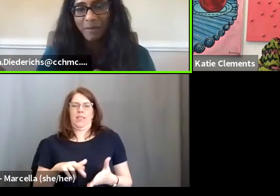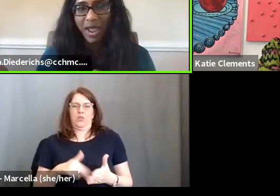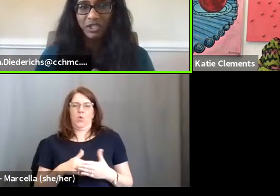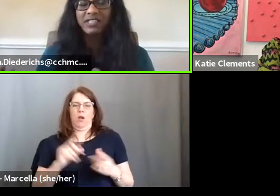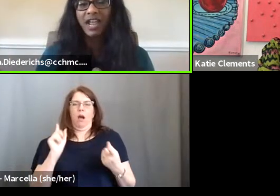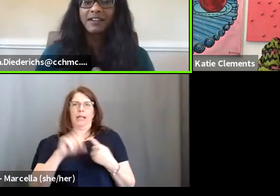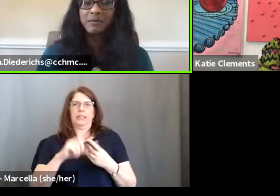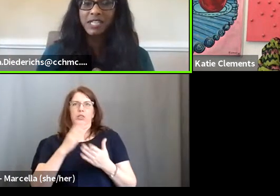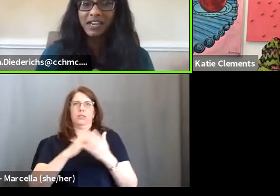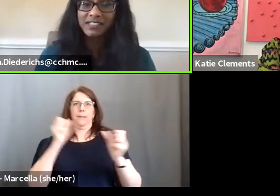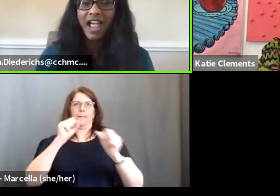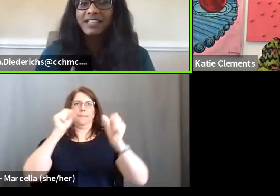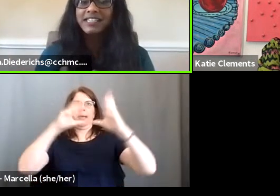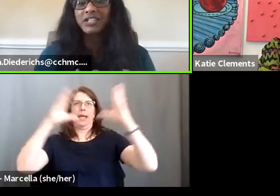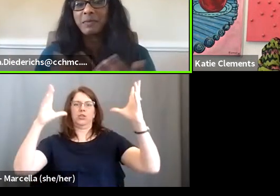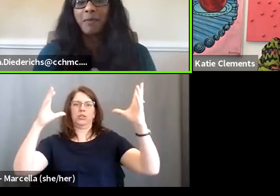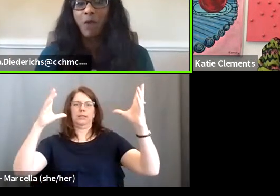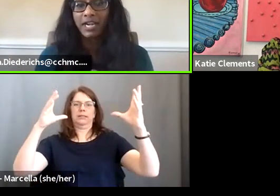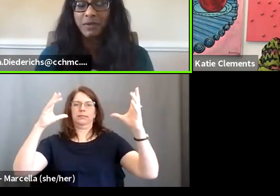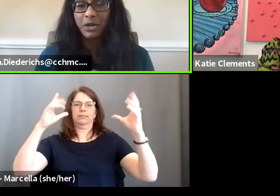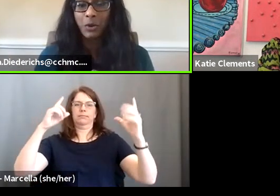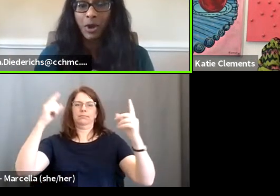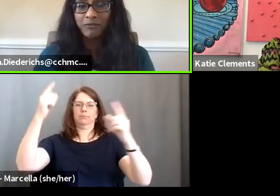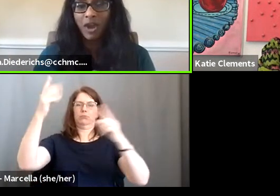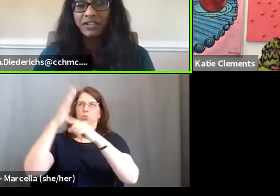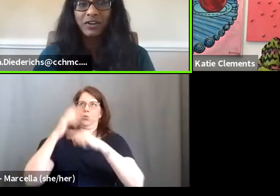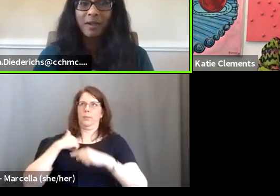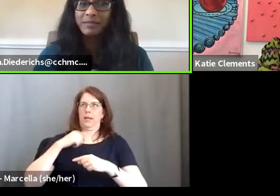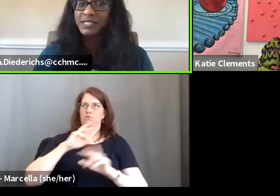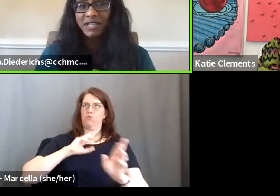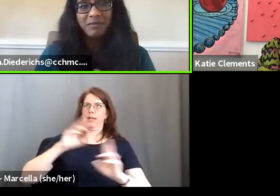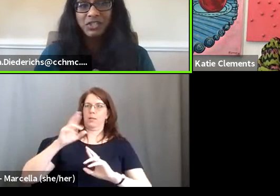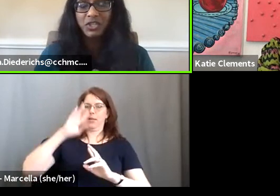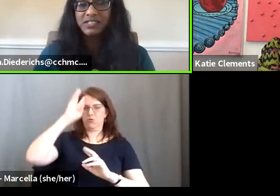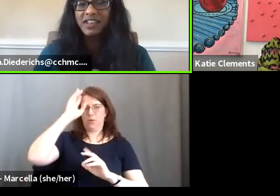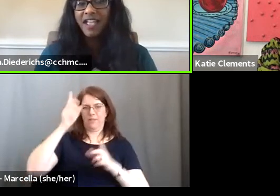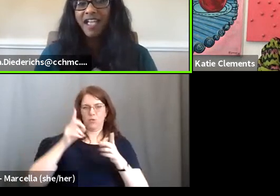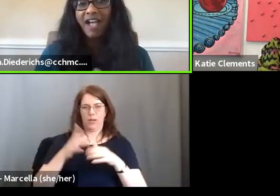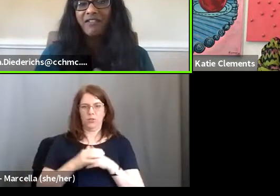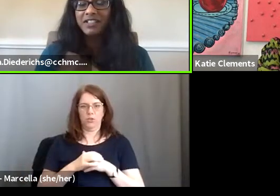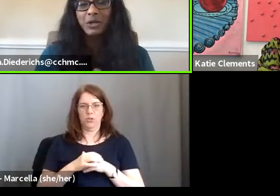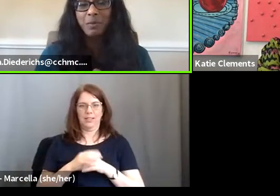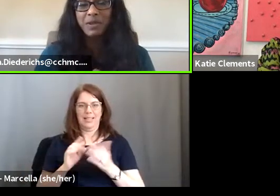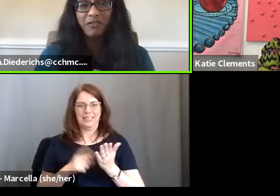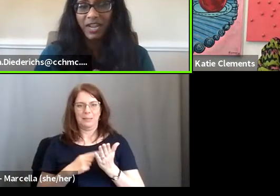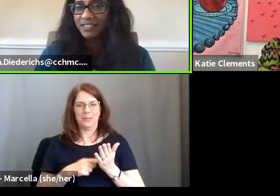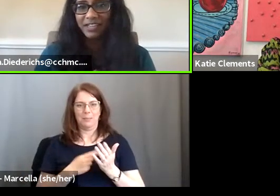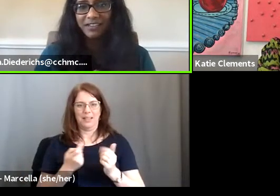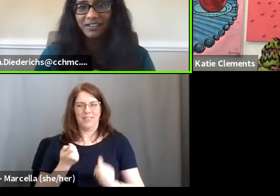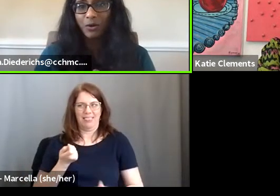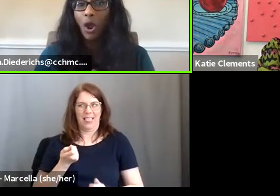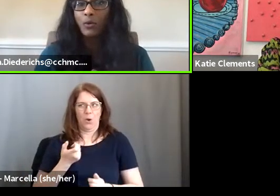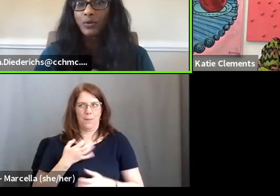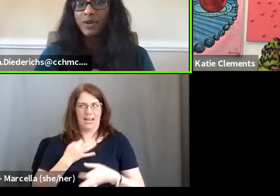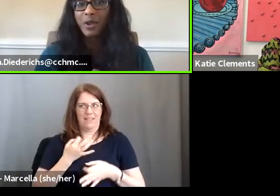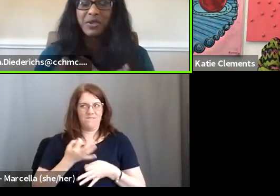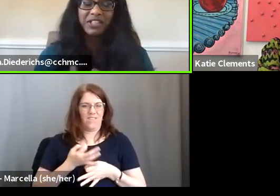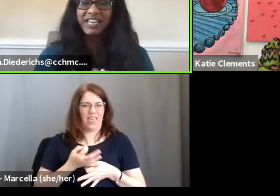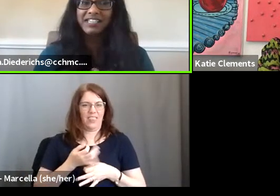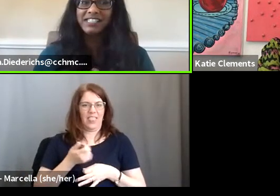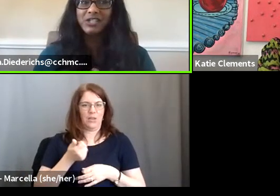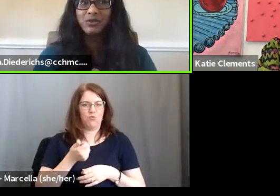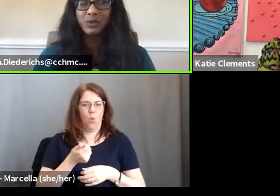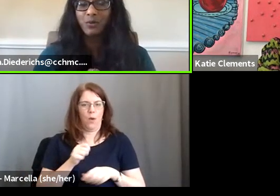until some magic sign comes out of the sky and tells me I'm ready to be a creative director. Um, sometimes it's just having a little bit of faith in your own